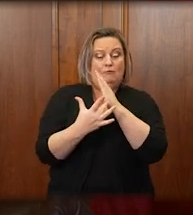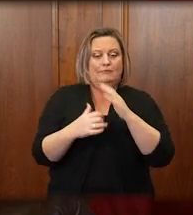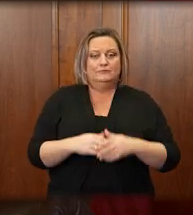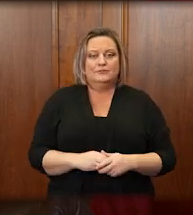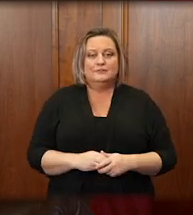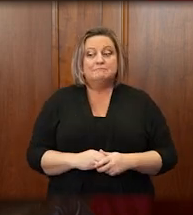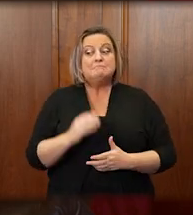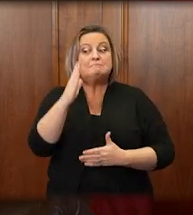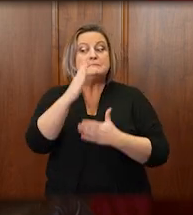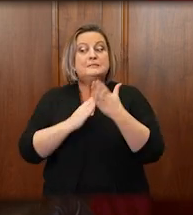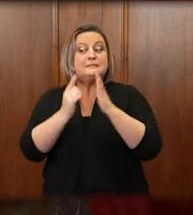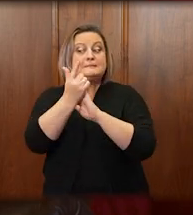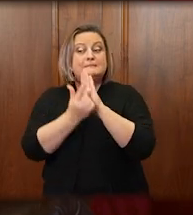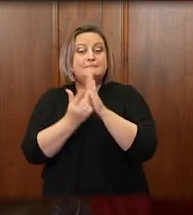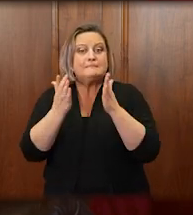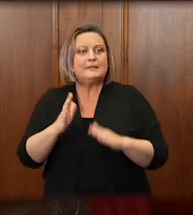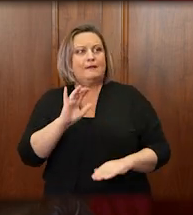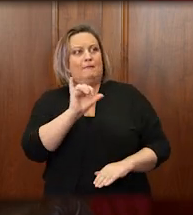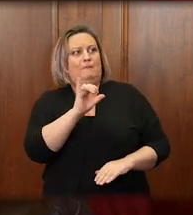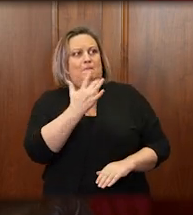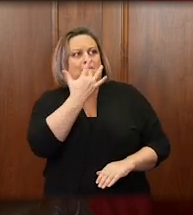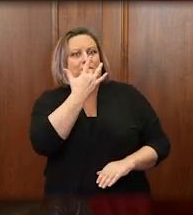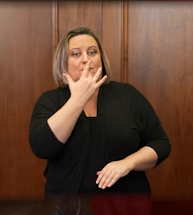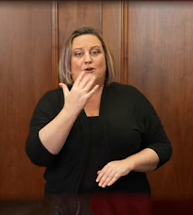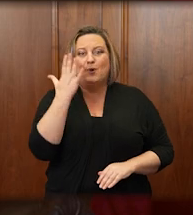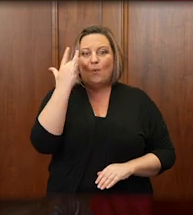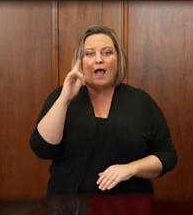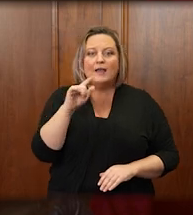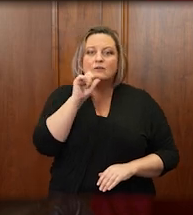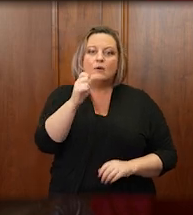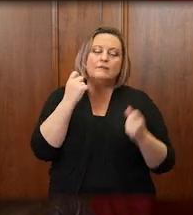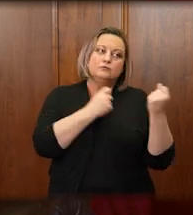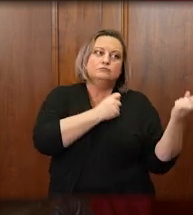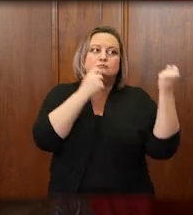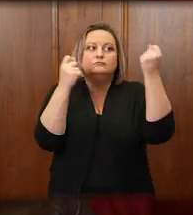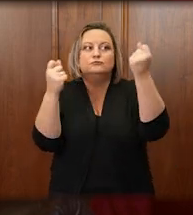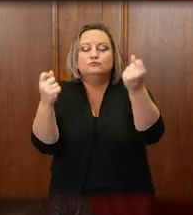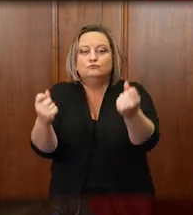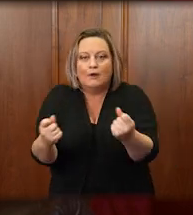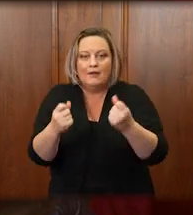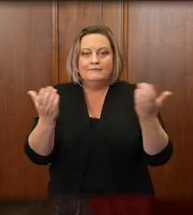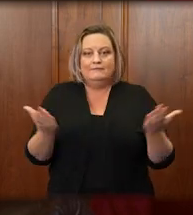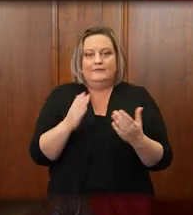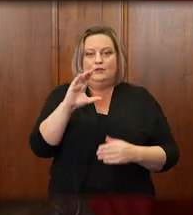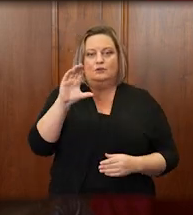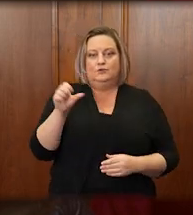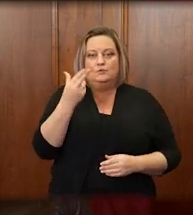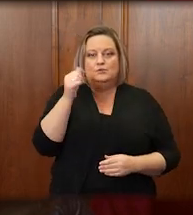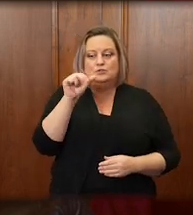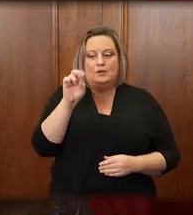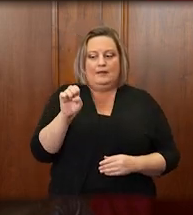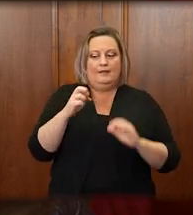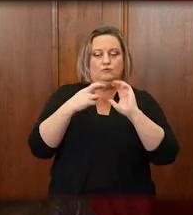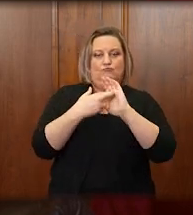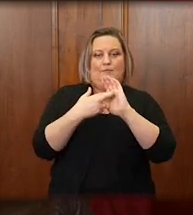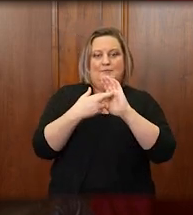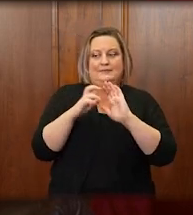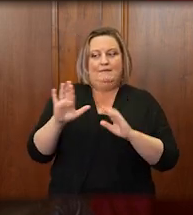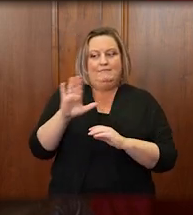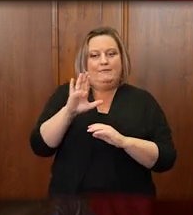they actually prefer video arguments because they don't have to travel to Cheyenne to represent their clients here.